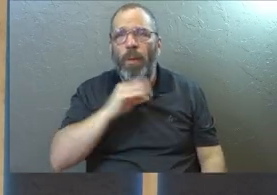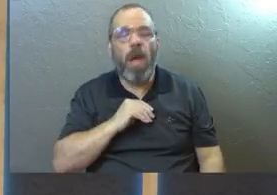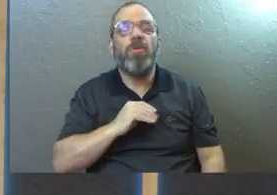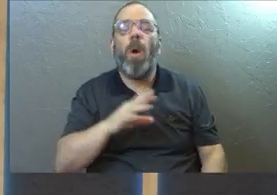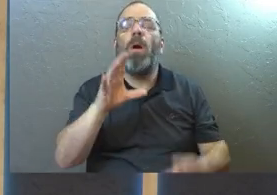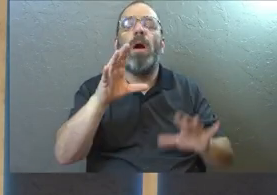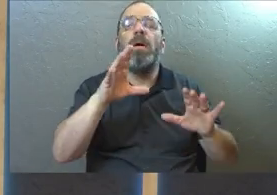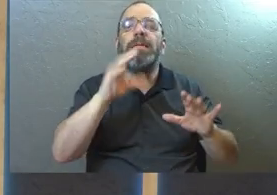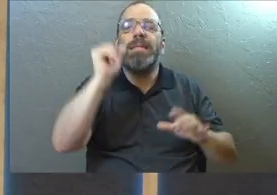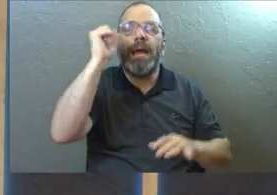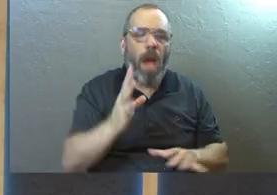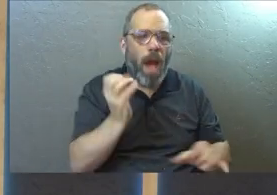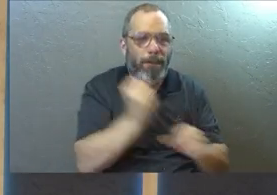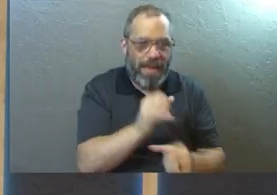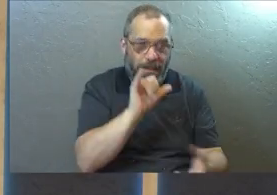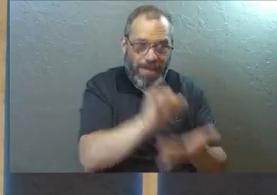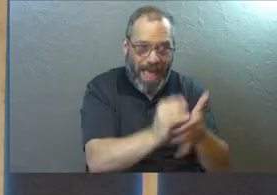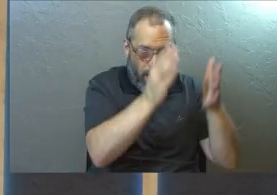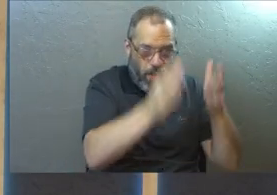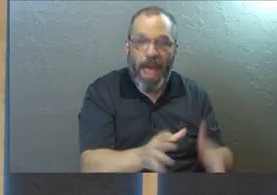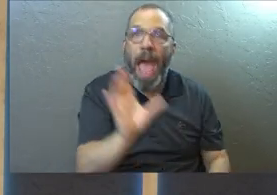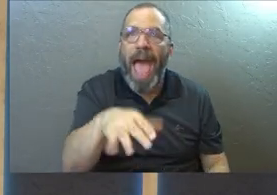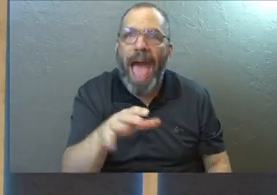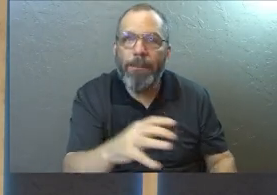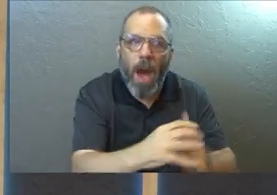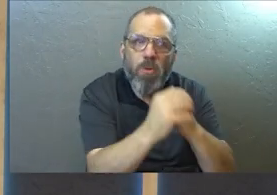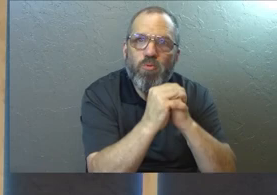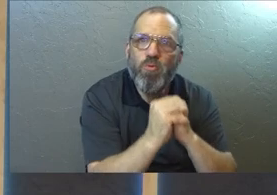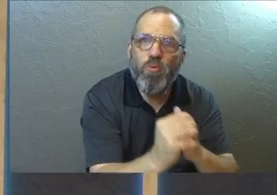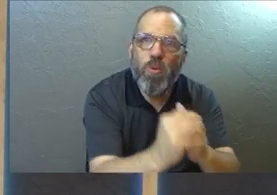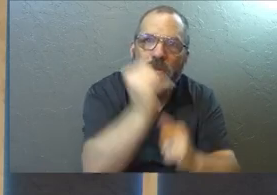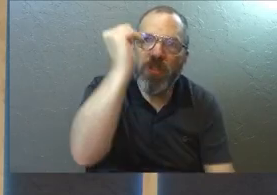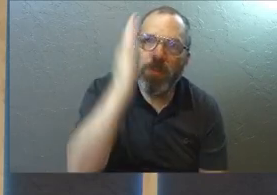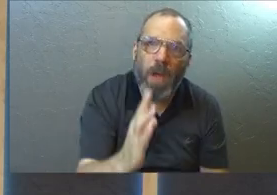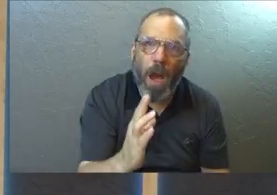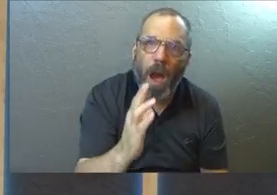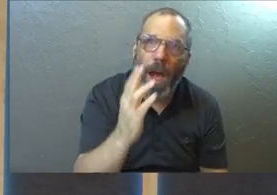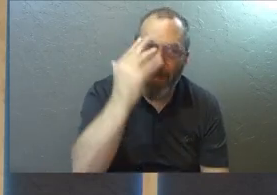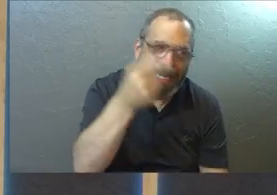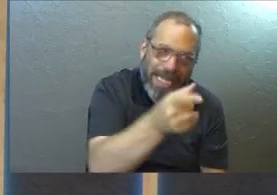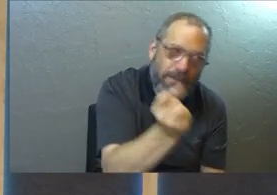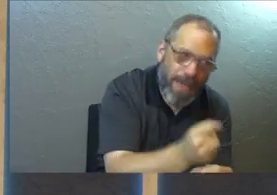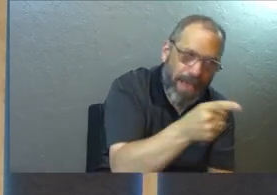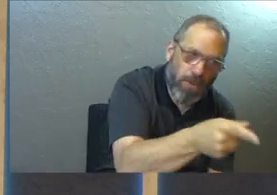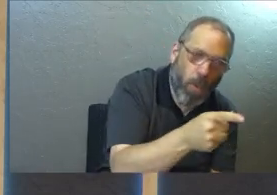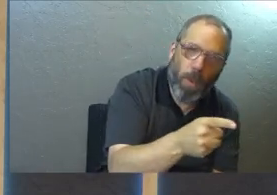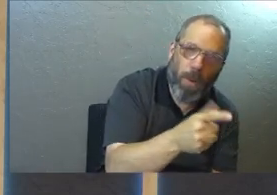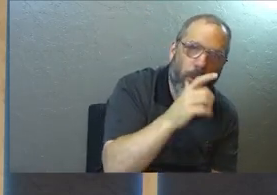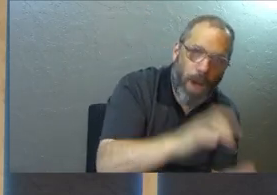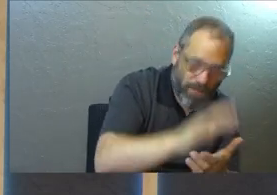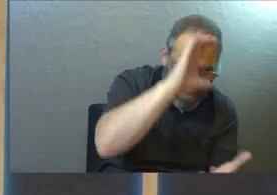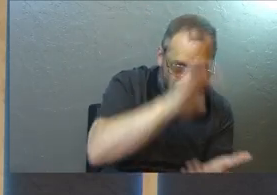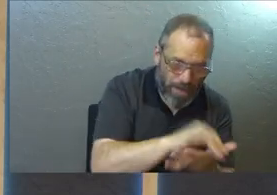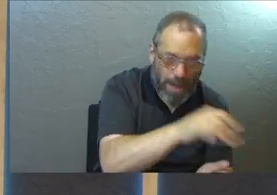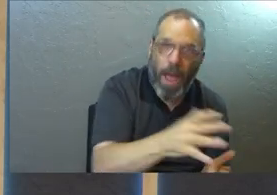submit to the idea that creator God made them this way. How about you worship God for making them this way? How about you love the